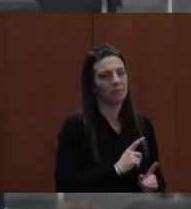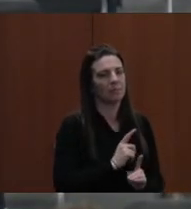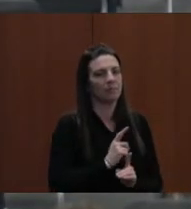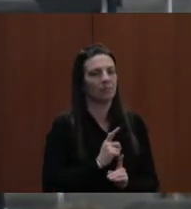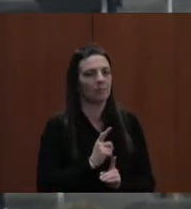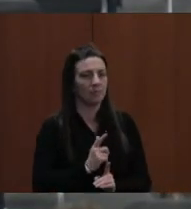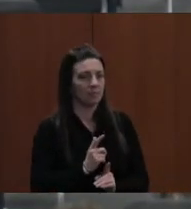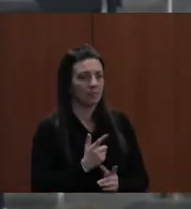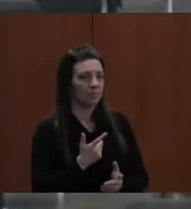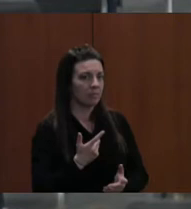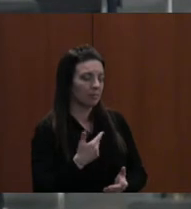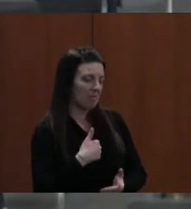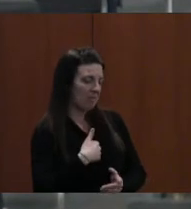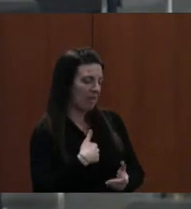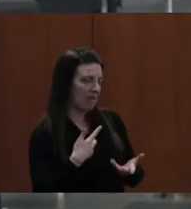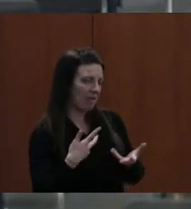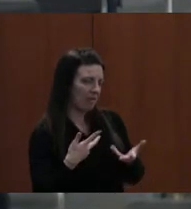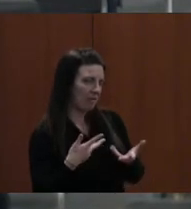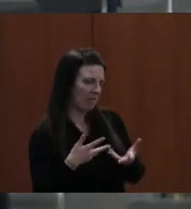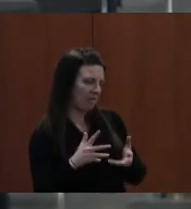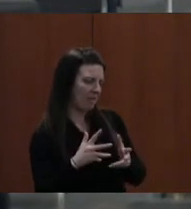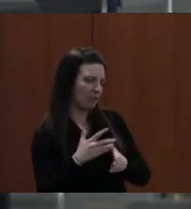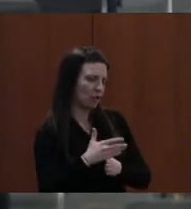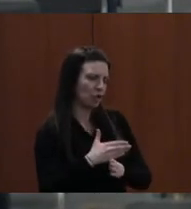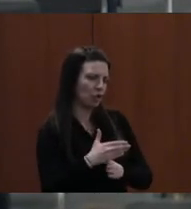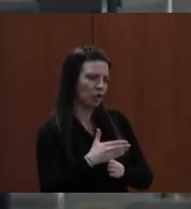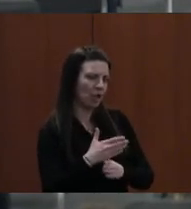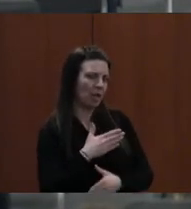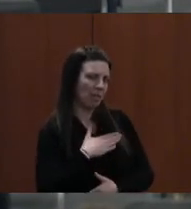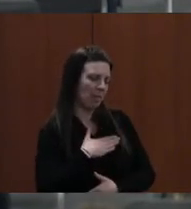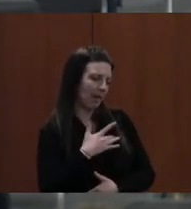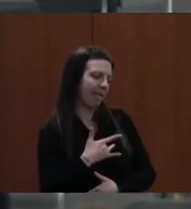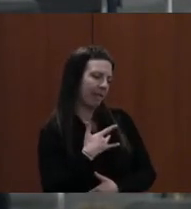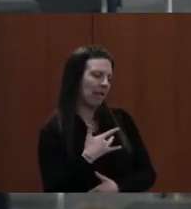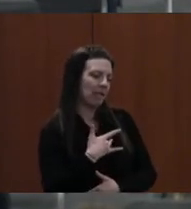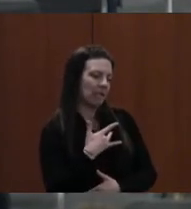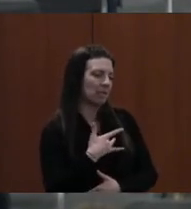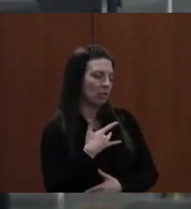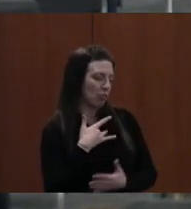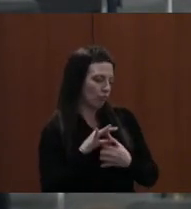I've made my feelings known with regard to the need for counselors.